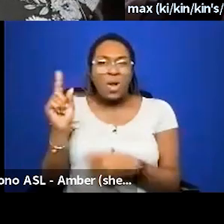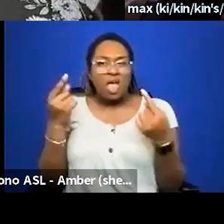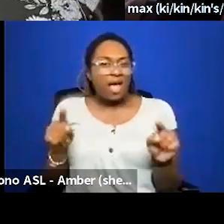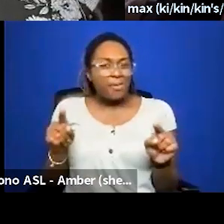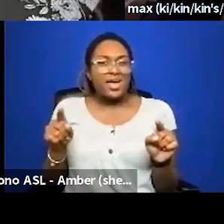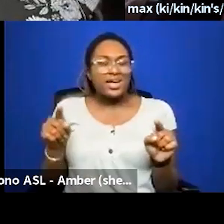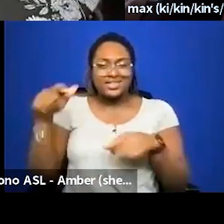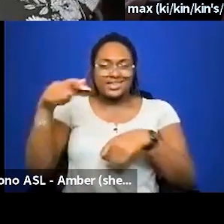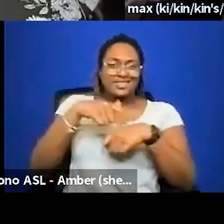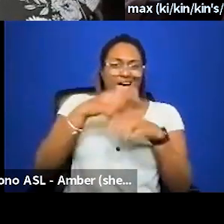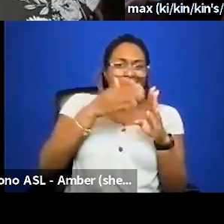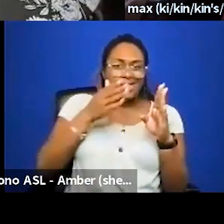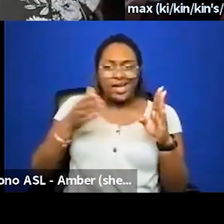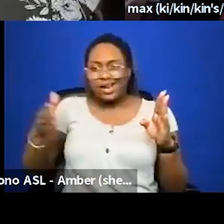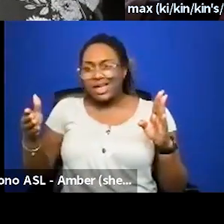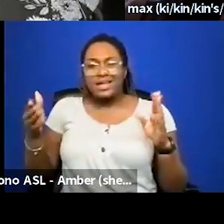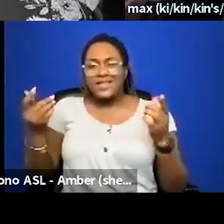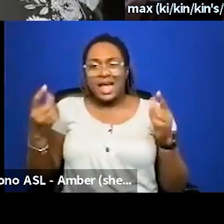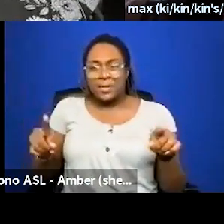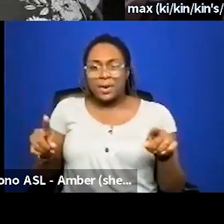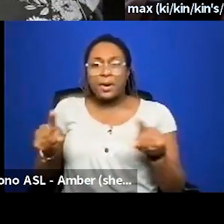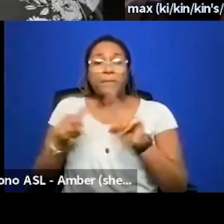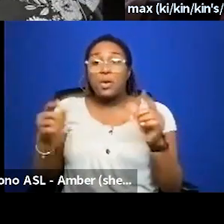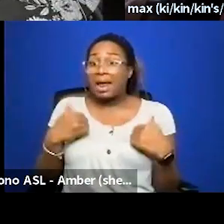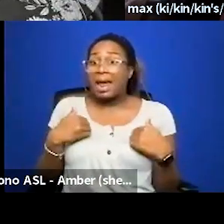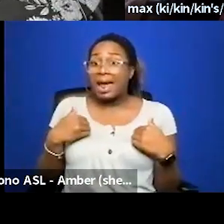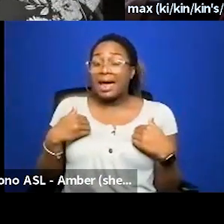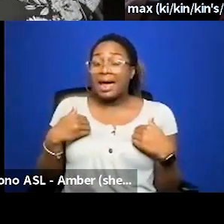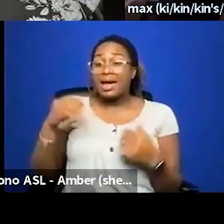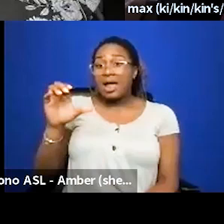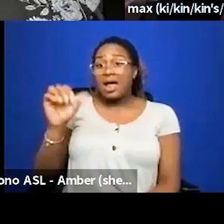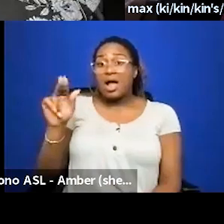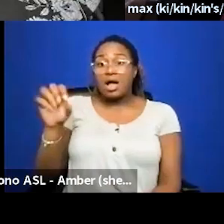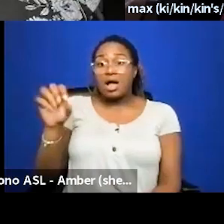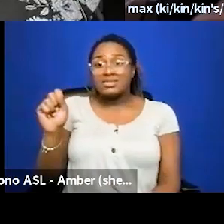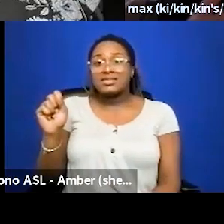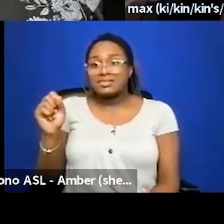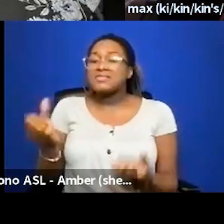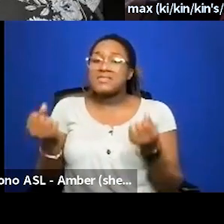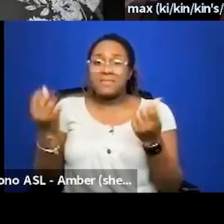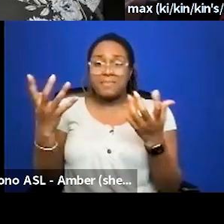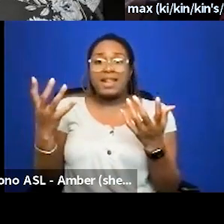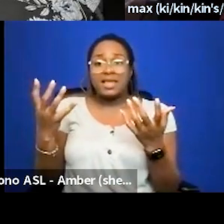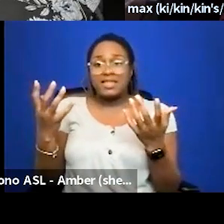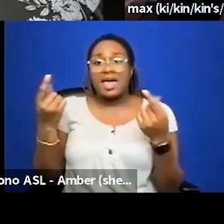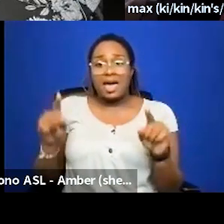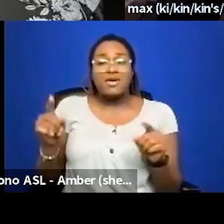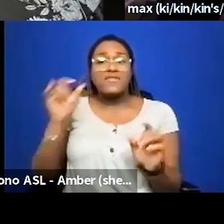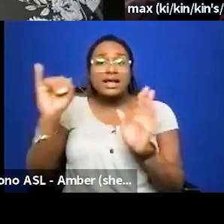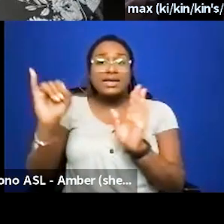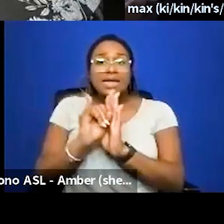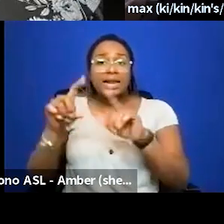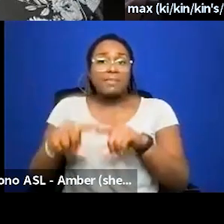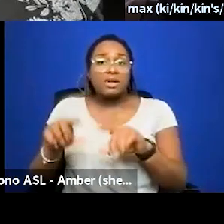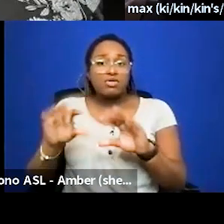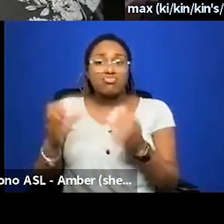uh timeline of things but we had a caucus there were a number of caucuses at no lose for identity-based groups that wanted to